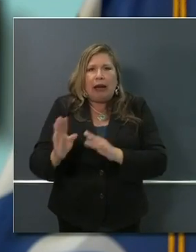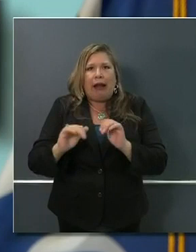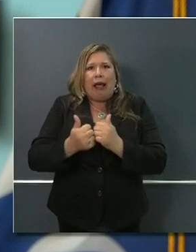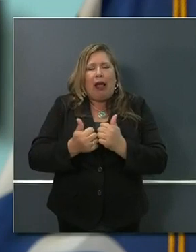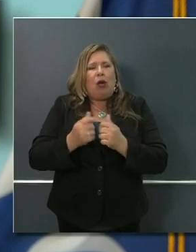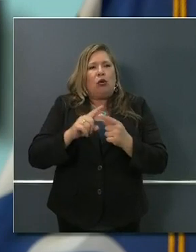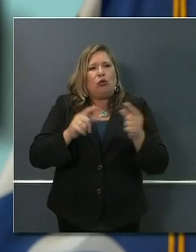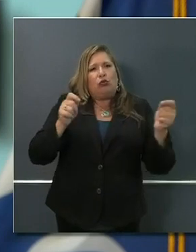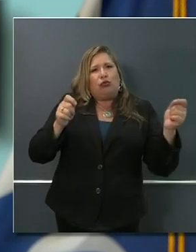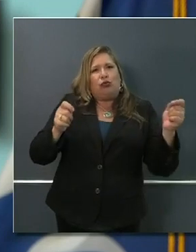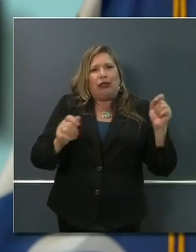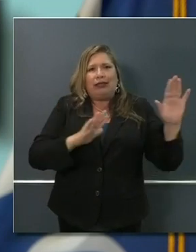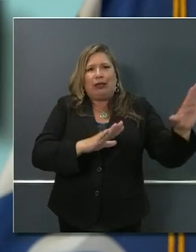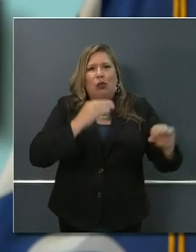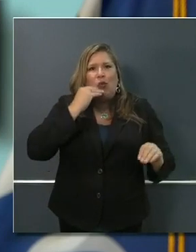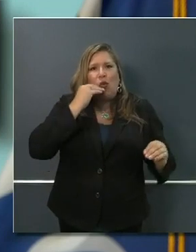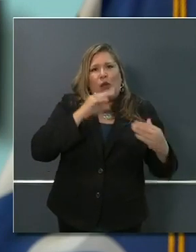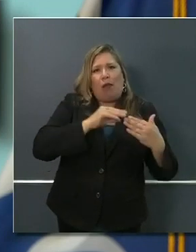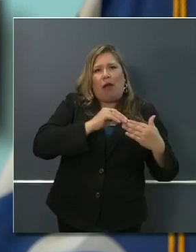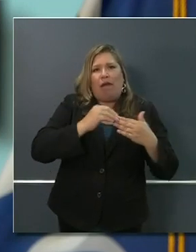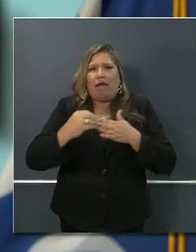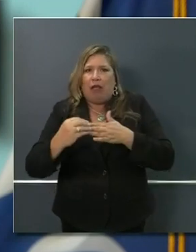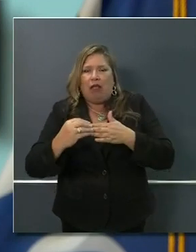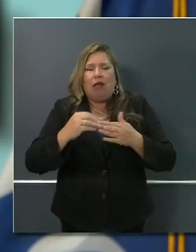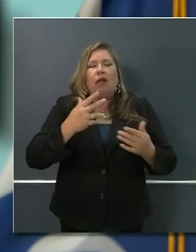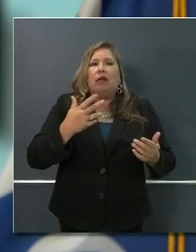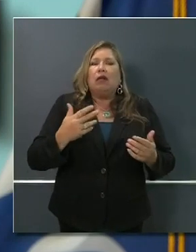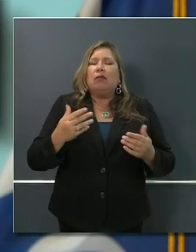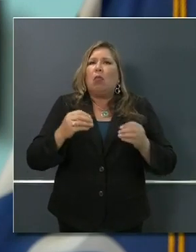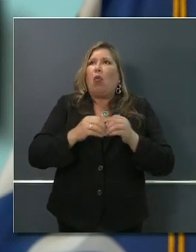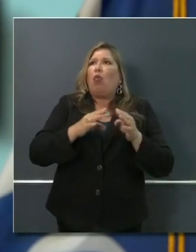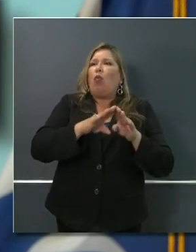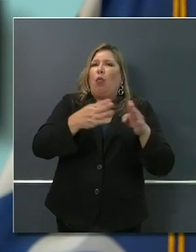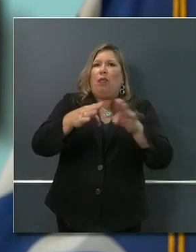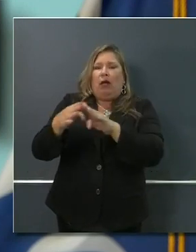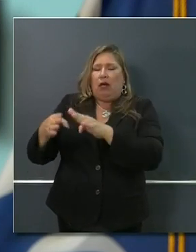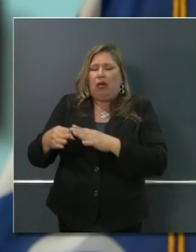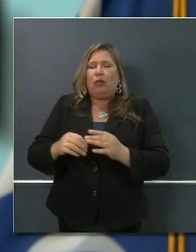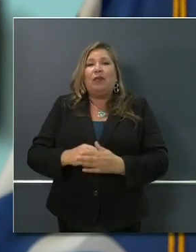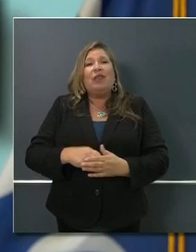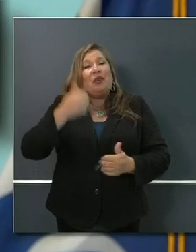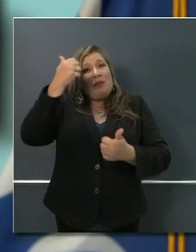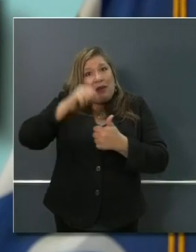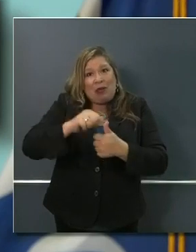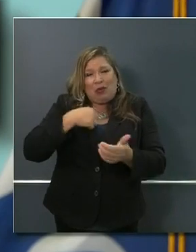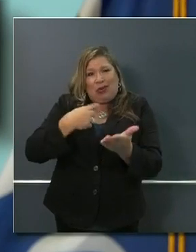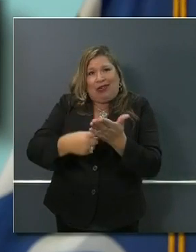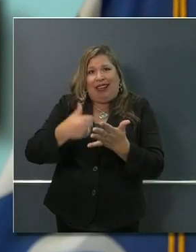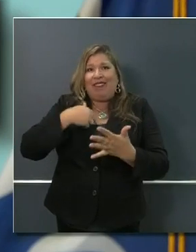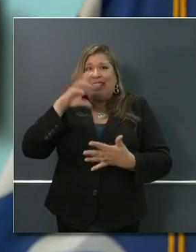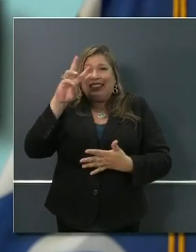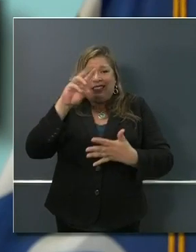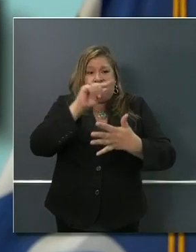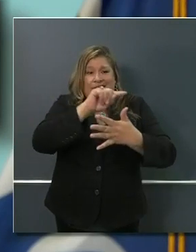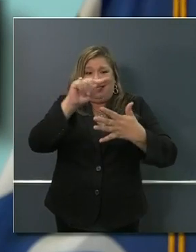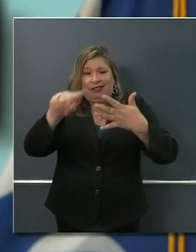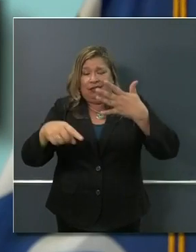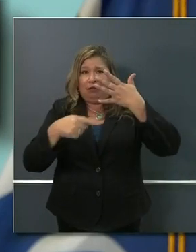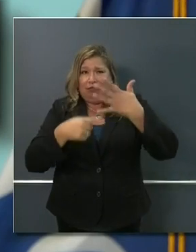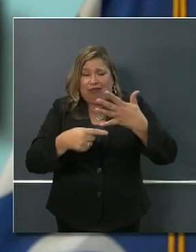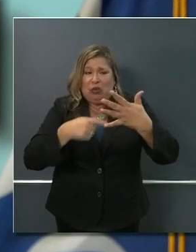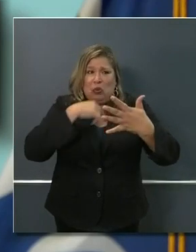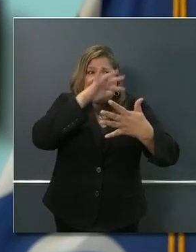As many of you know, we have six indicators that will determine our decision-making. It won't be on the basis of,